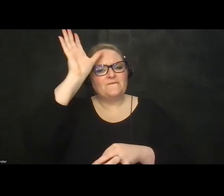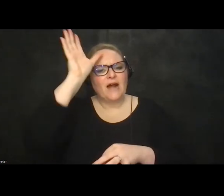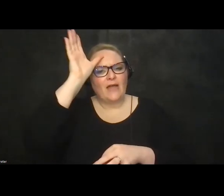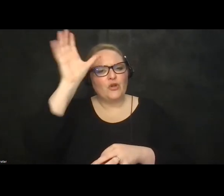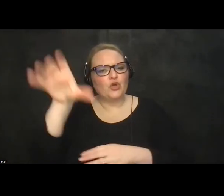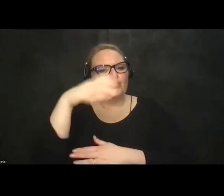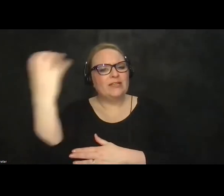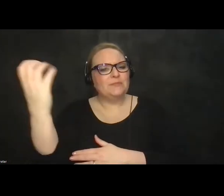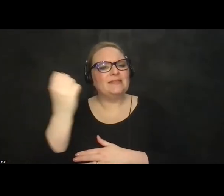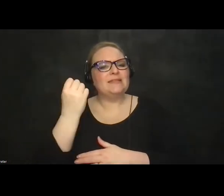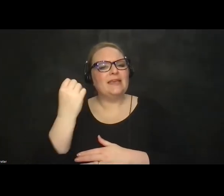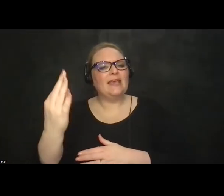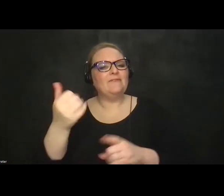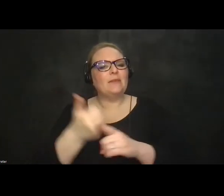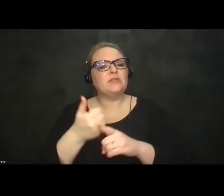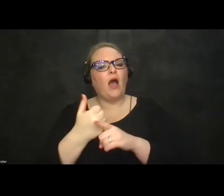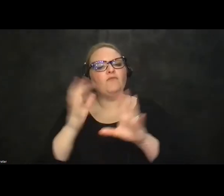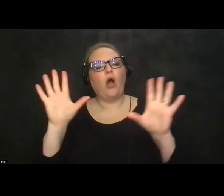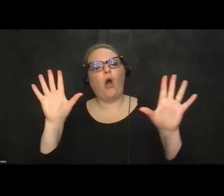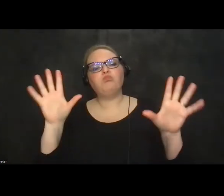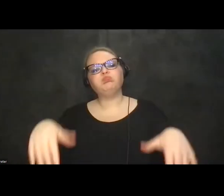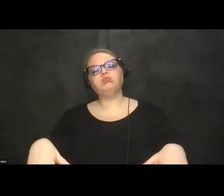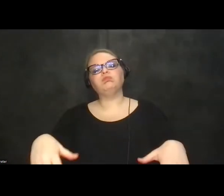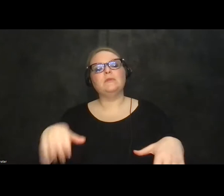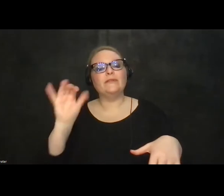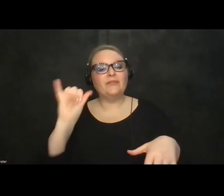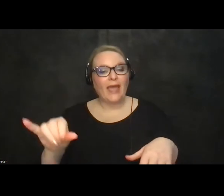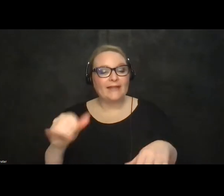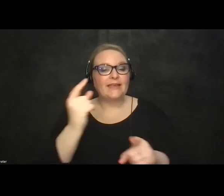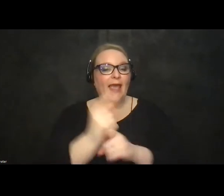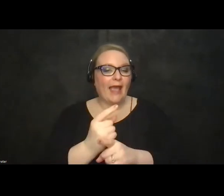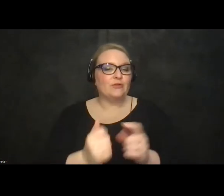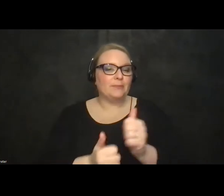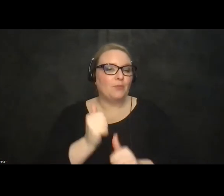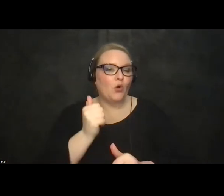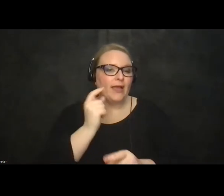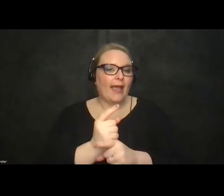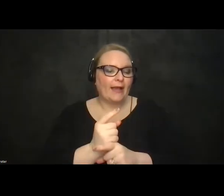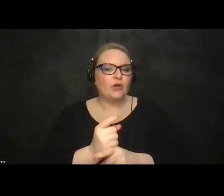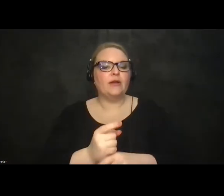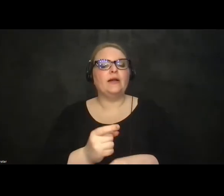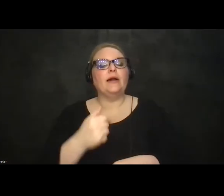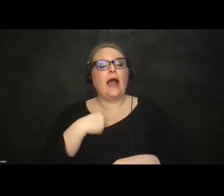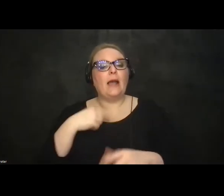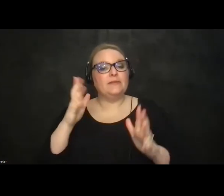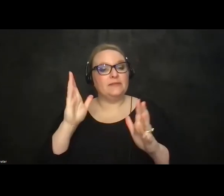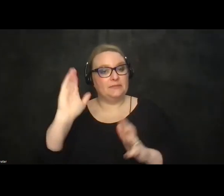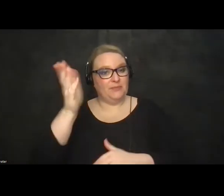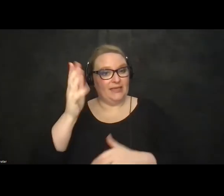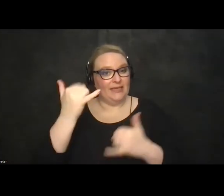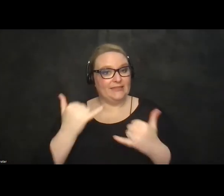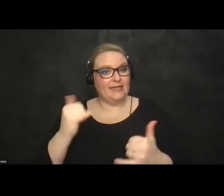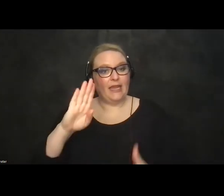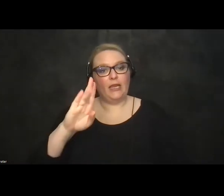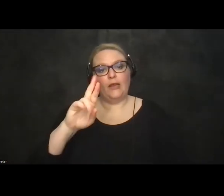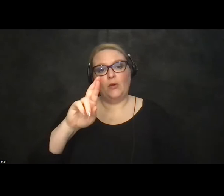go um and it's probably as accurate as I need it to be particularly uh I'm speaking to you uh today from Brussels in Europe